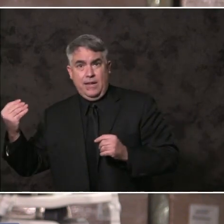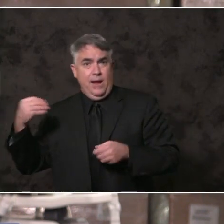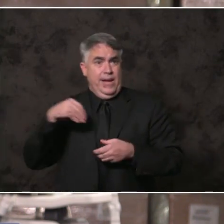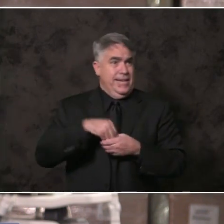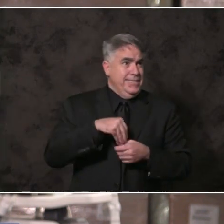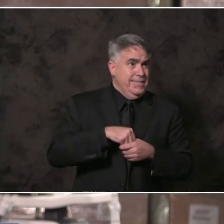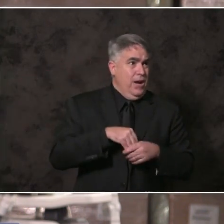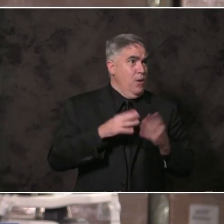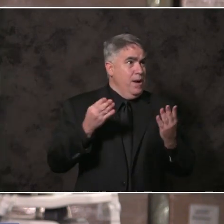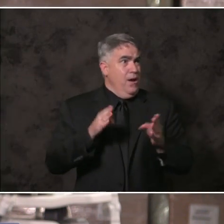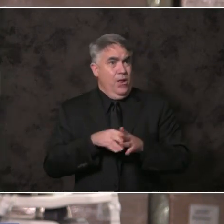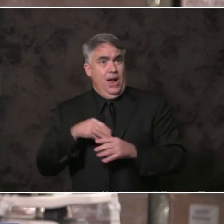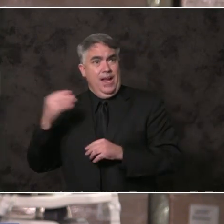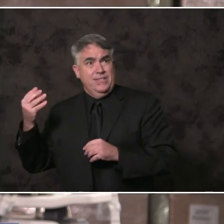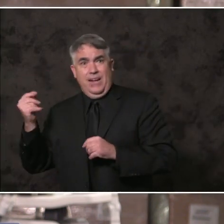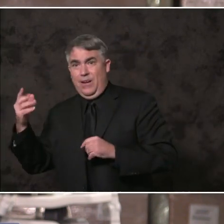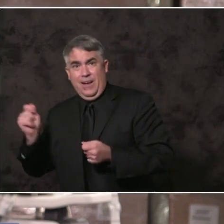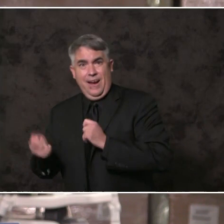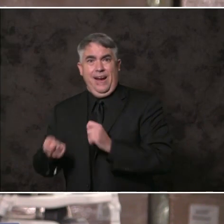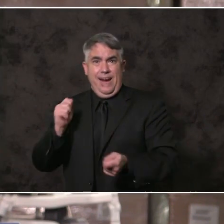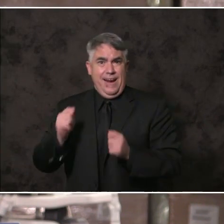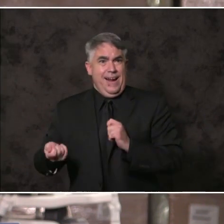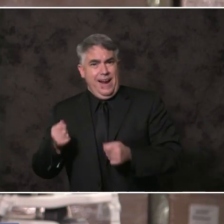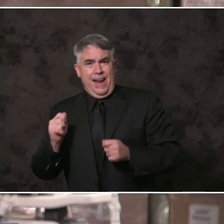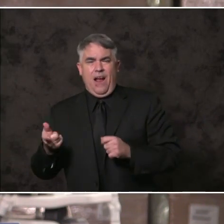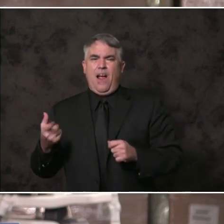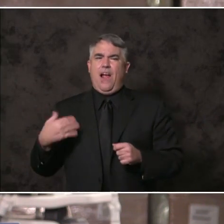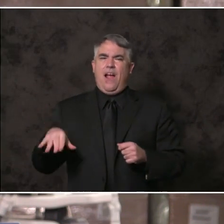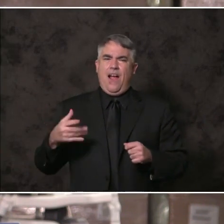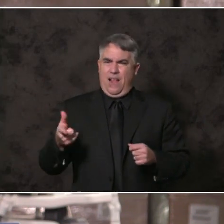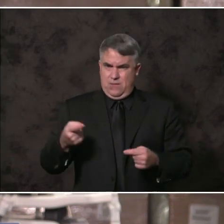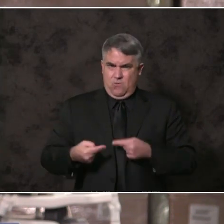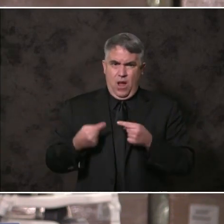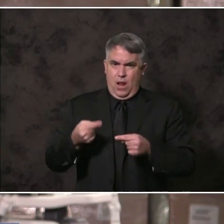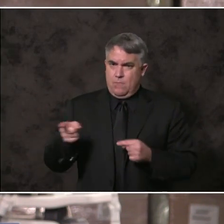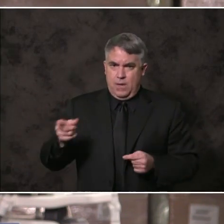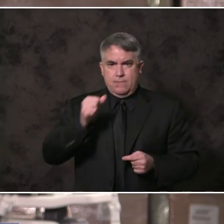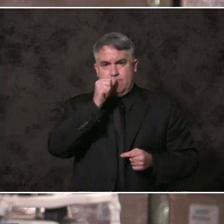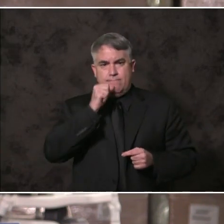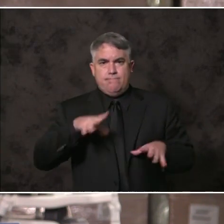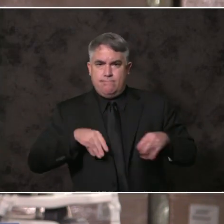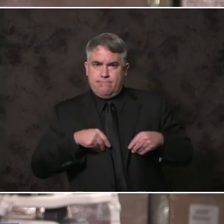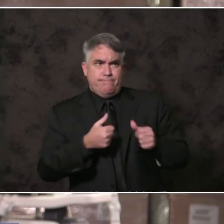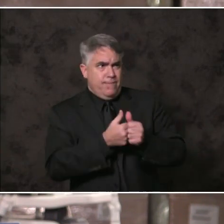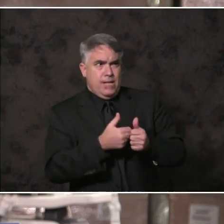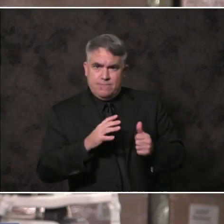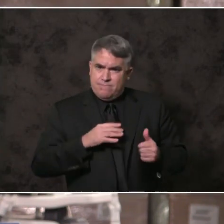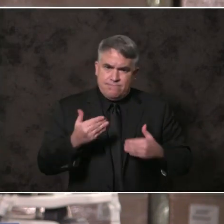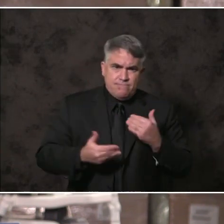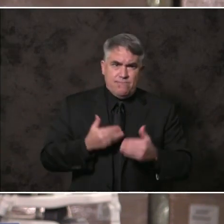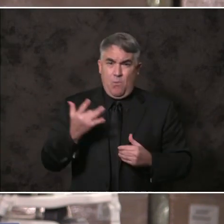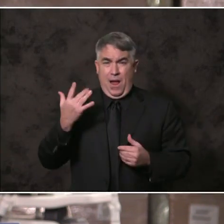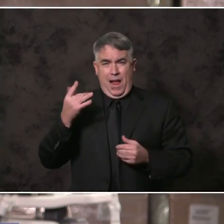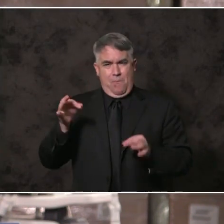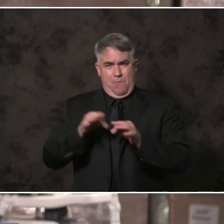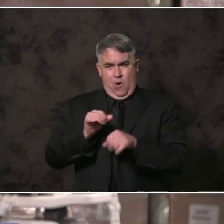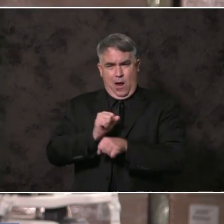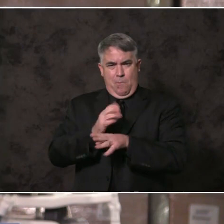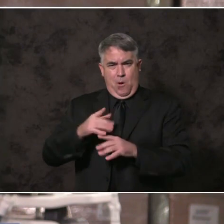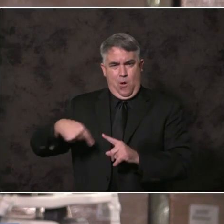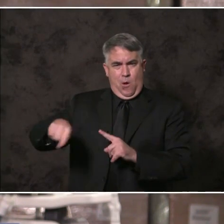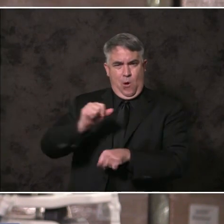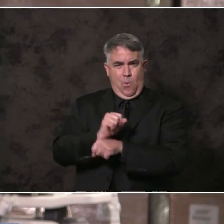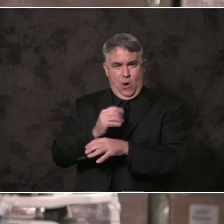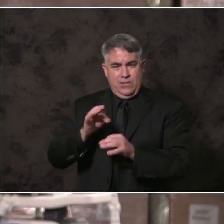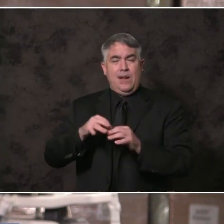Now back outdoors. He struggled but endured. Keeping his workers employed and his gym open safely.